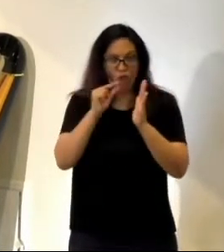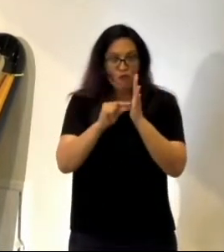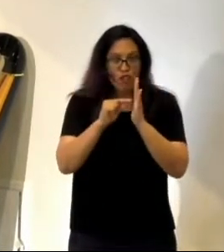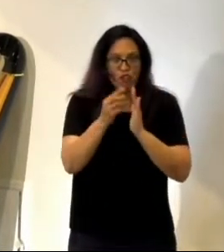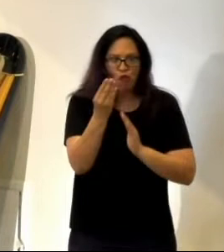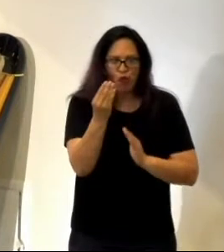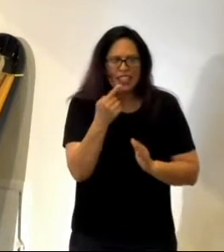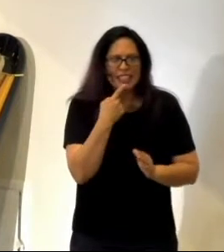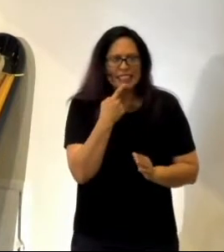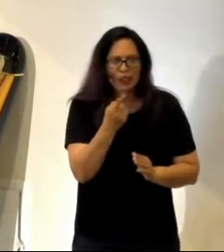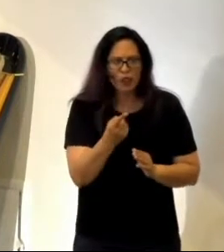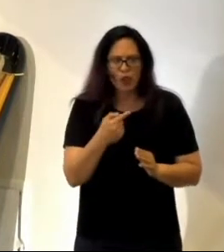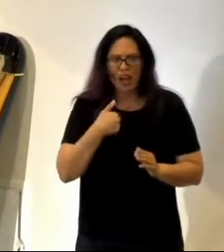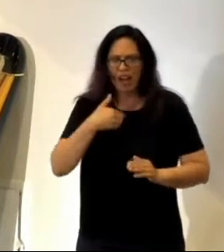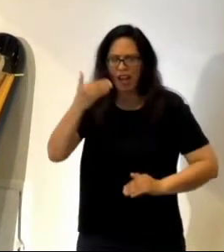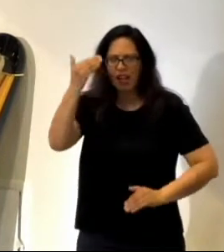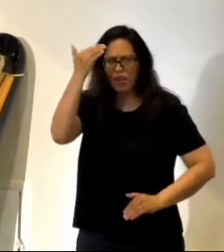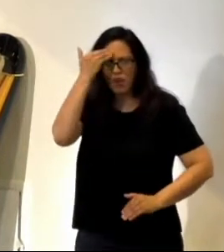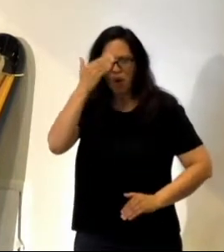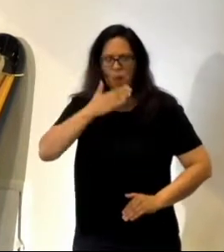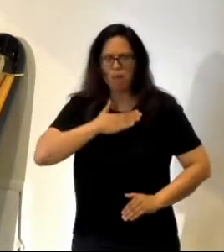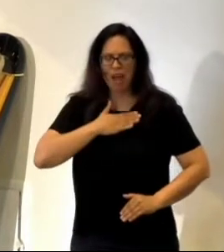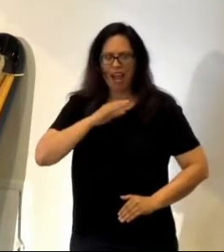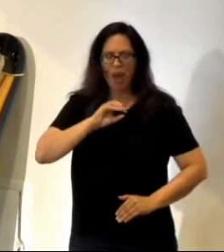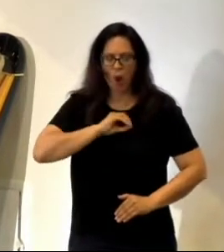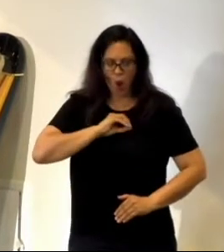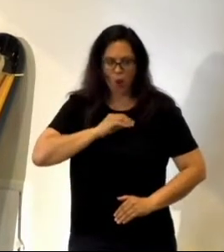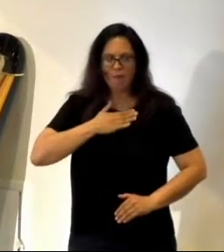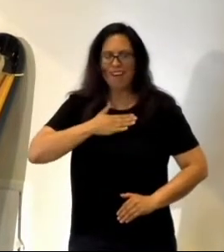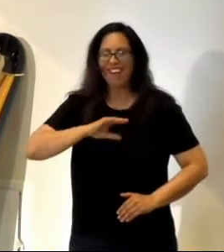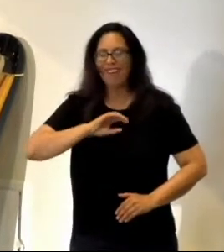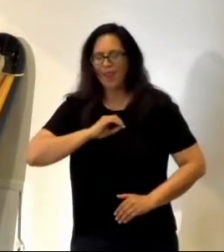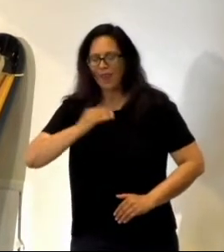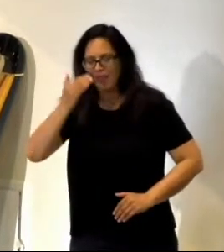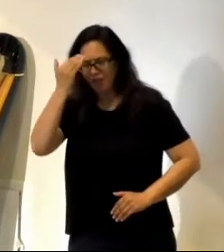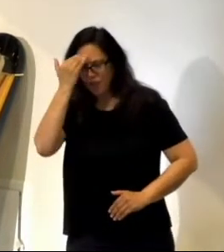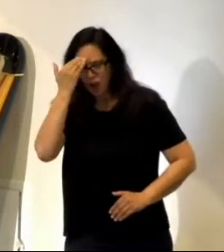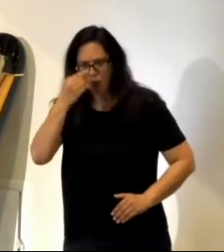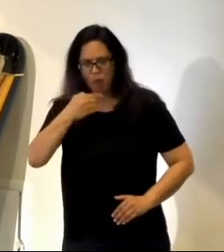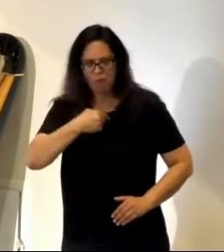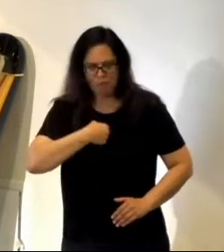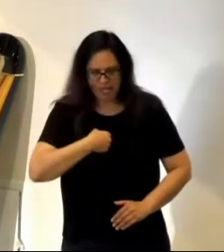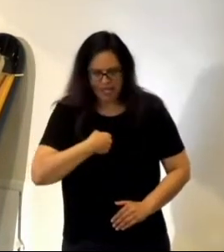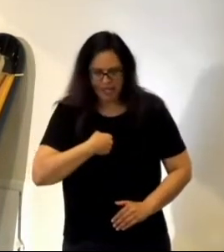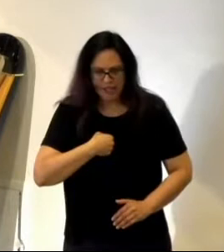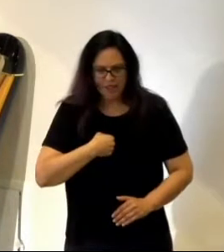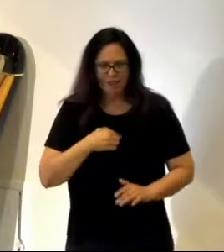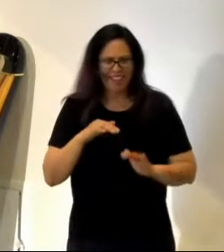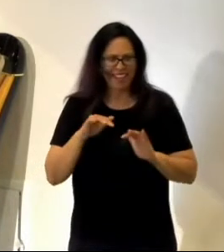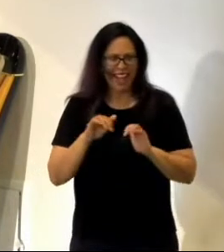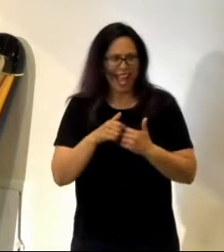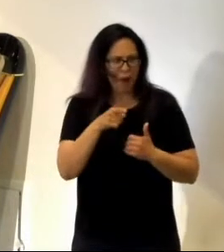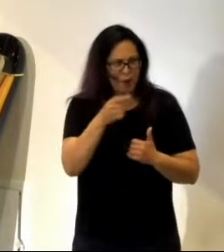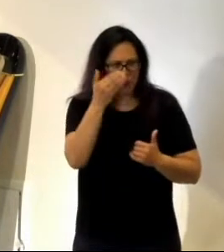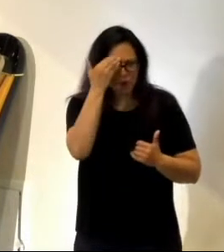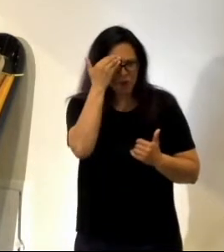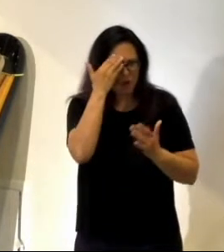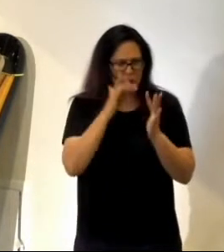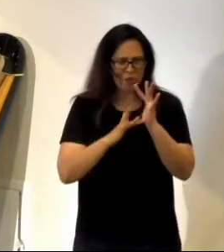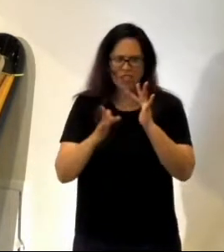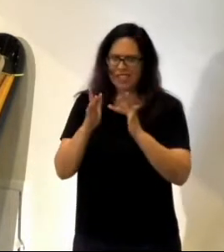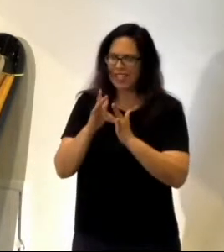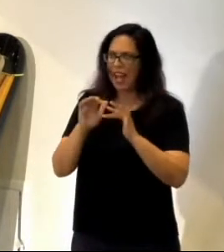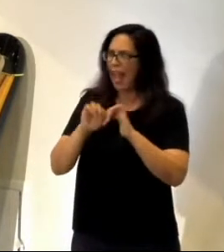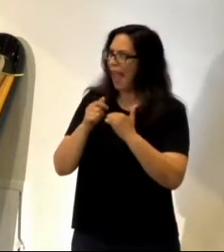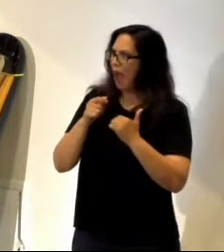verse 14 it says, I know my own and my own know me. Well, how did you come to know Jesus? How